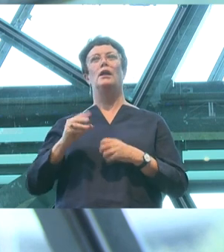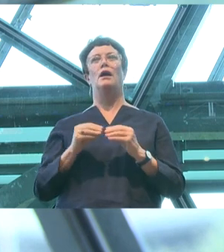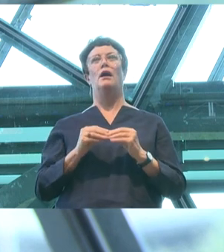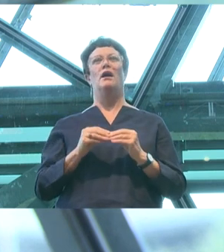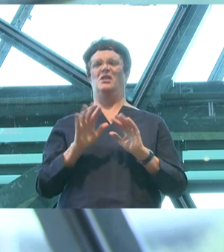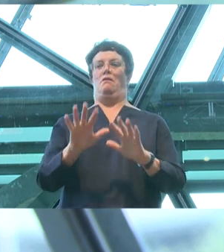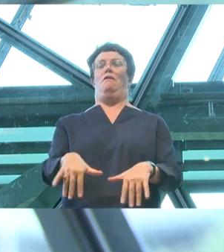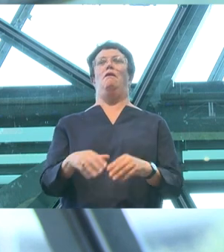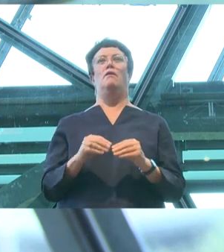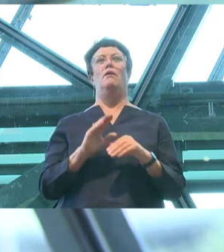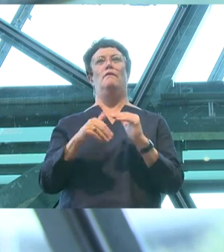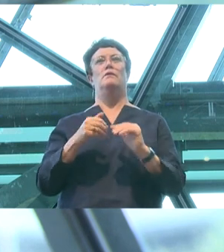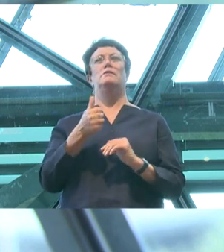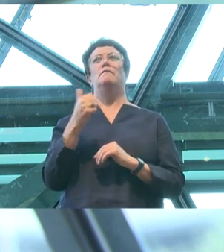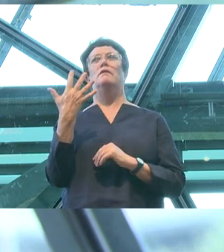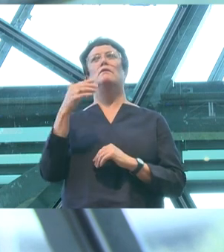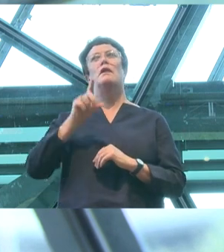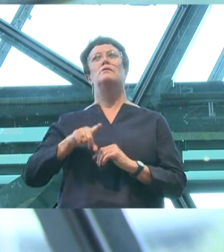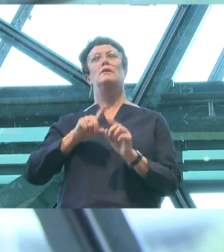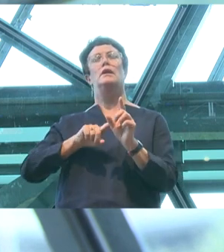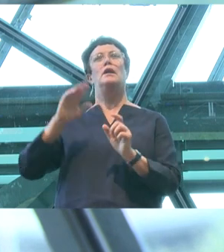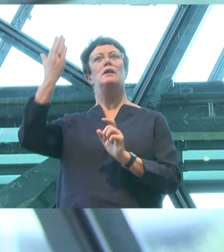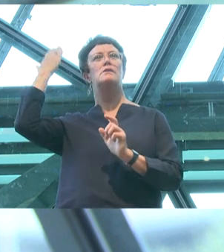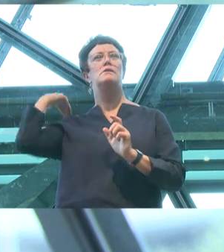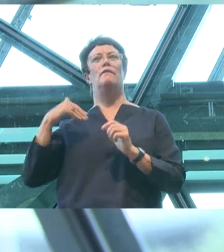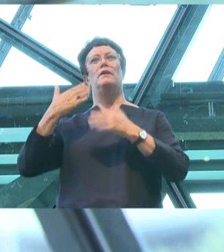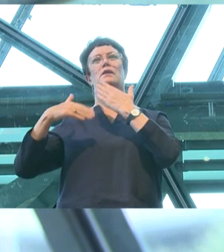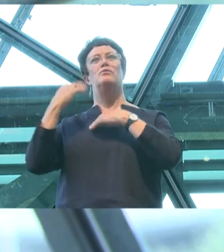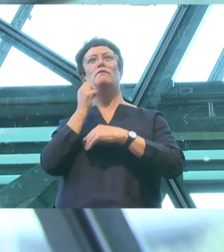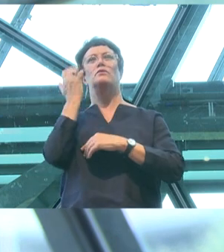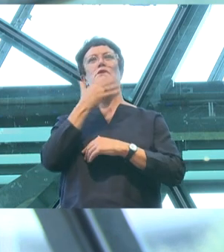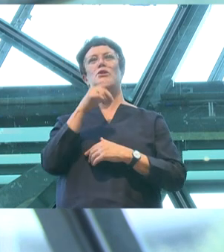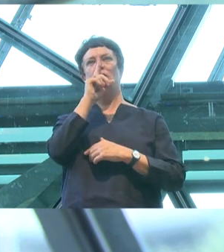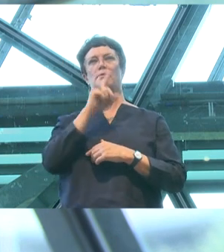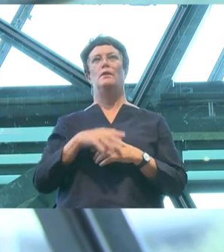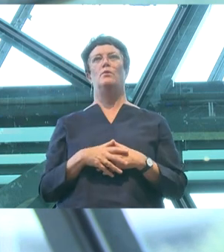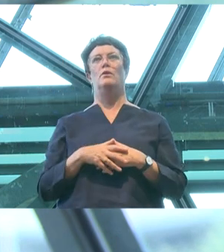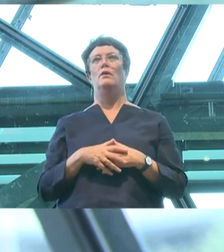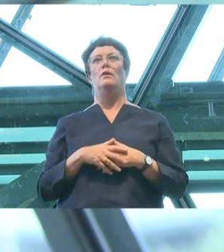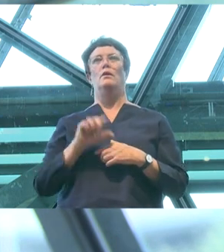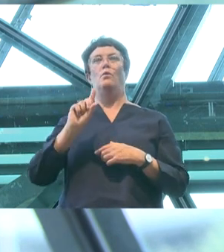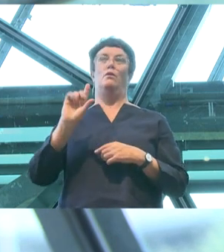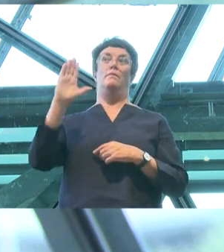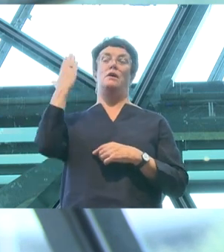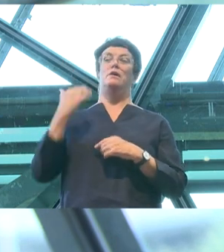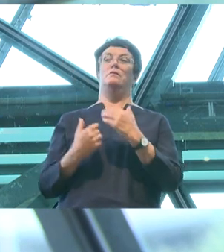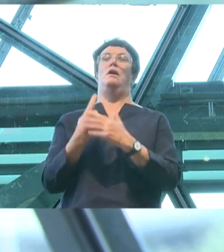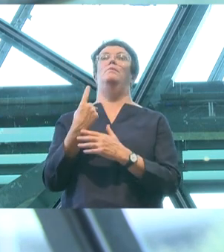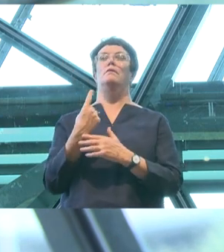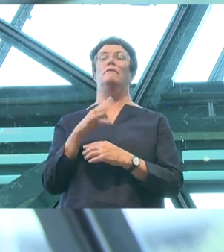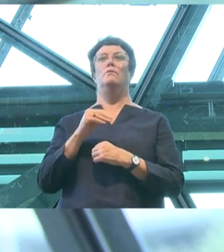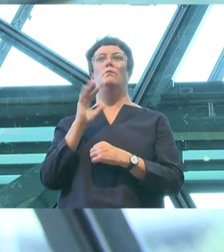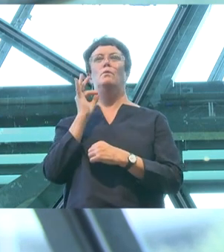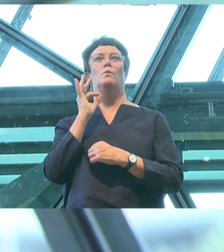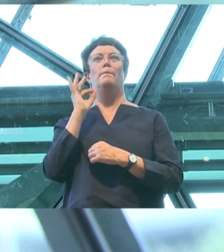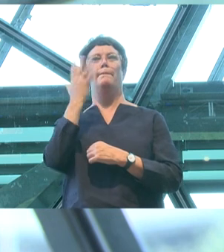,000 years of pre-colonial First Nations history, as well as what happens and what continues to happen in the aftermath. We